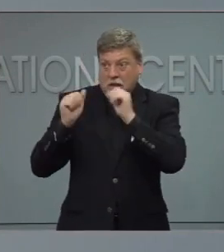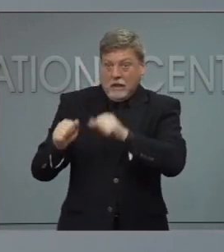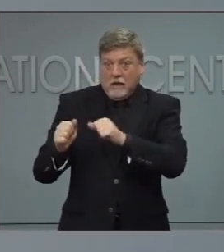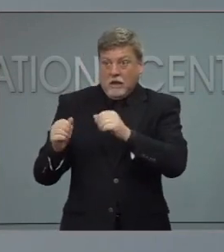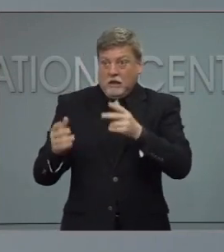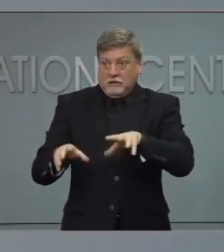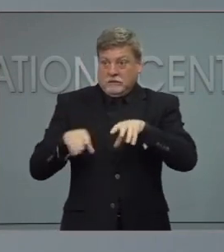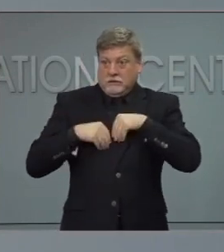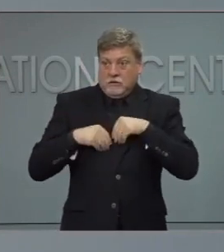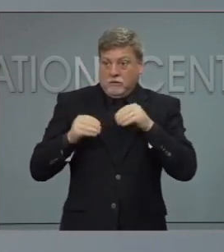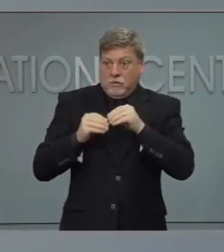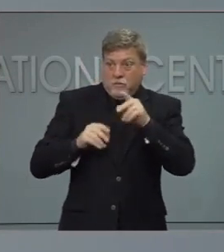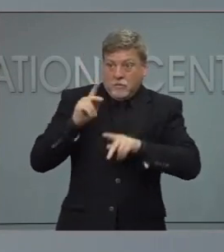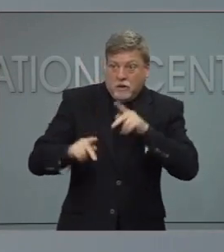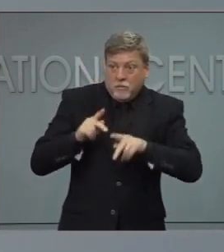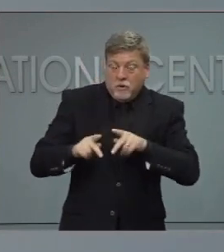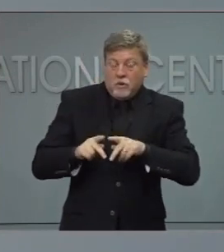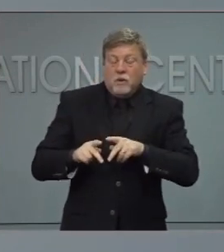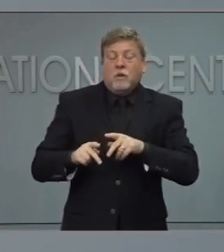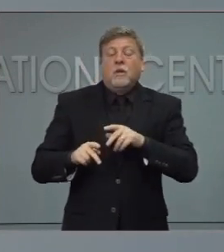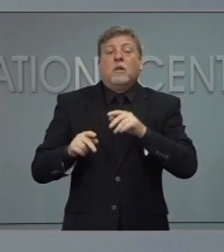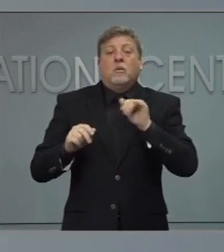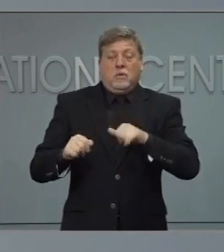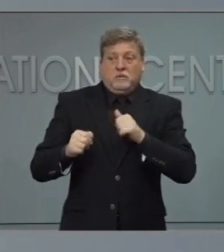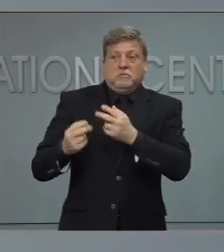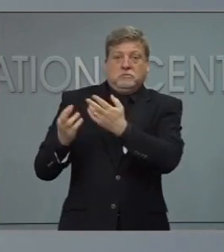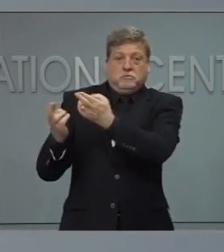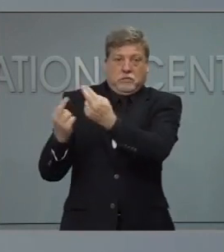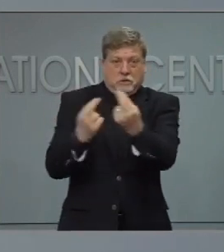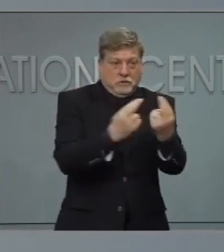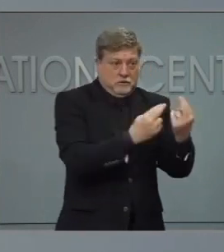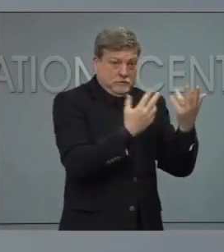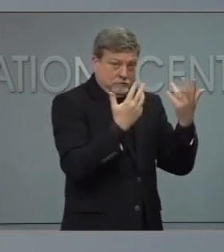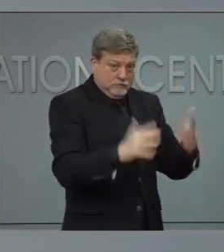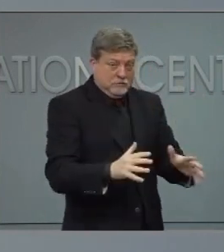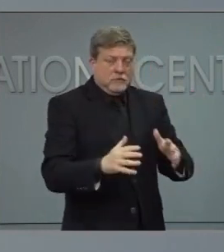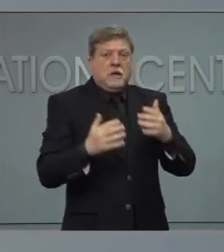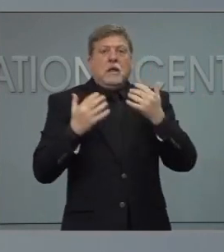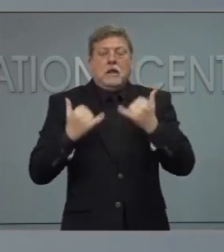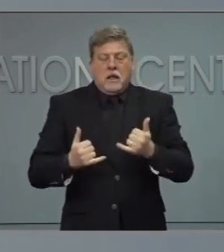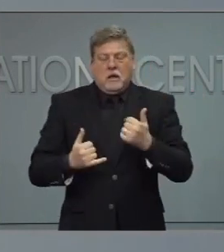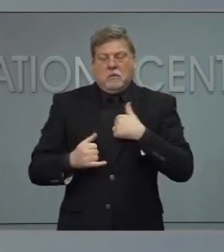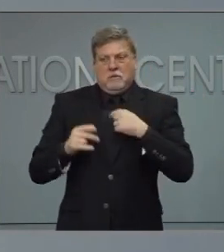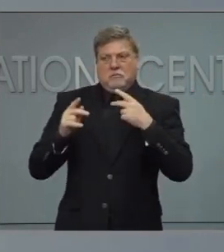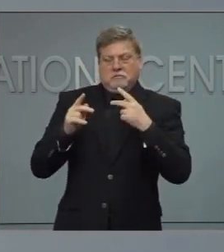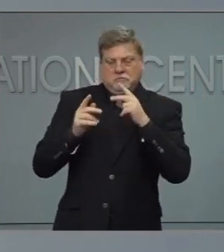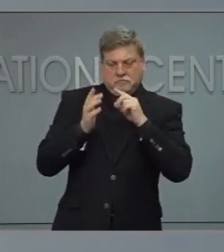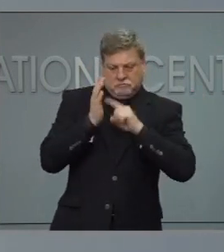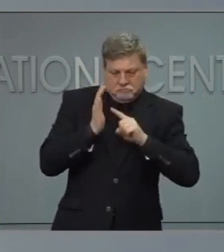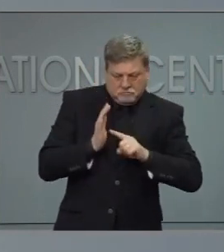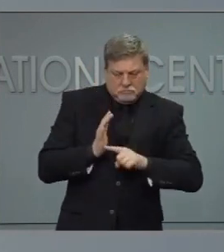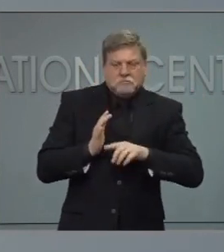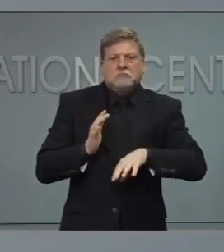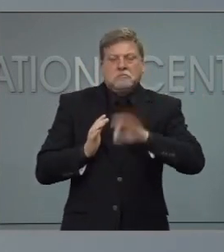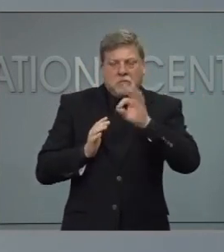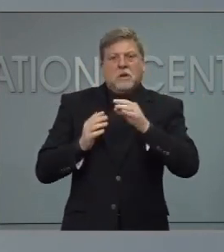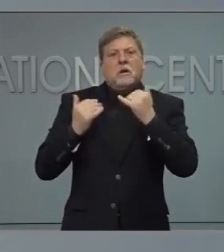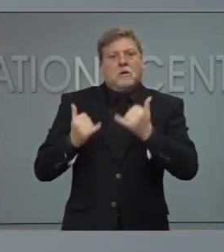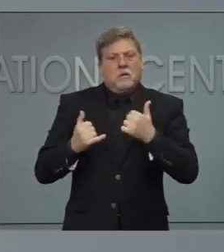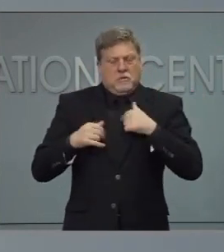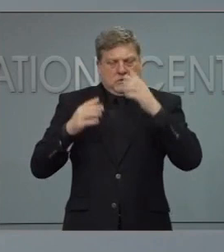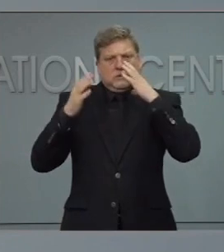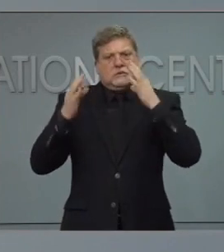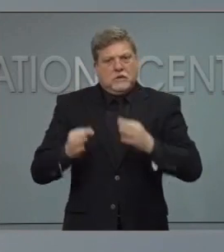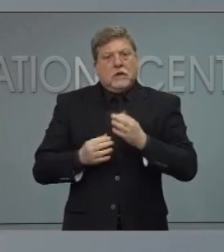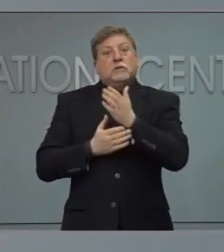and the expected vaccine supply over the next several days, we're announcing that some members of group four will be able to